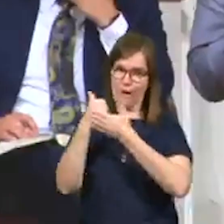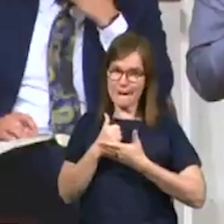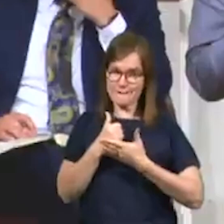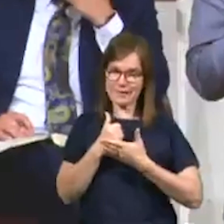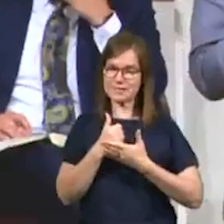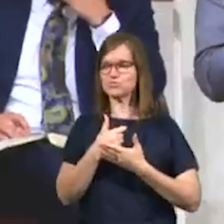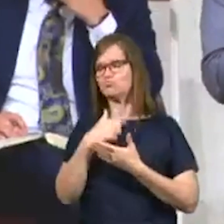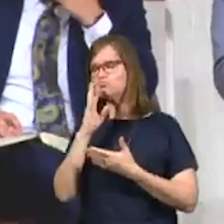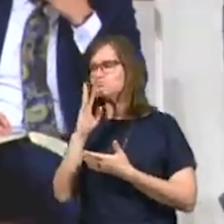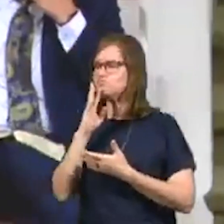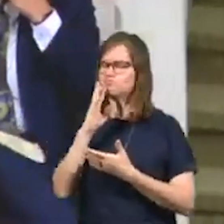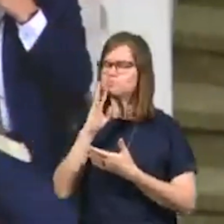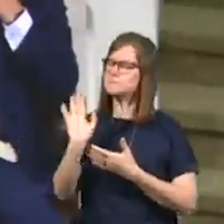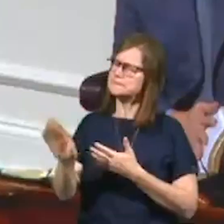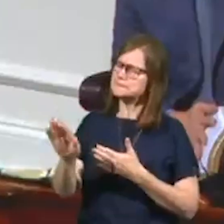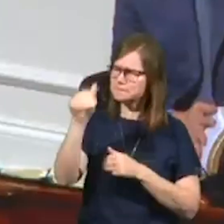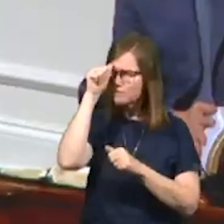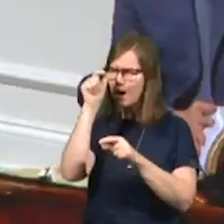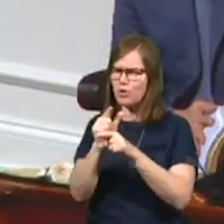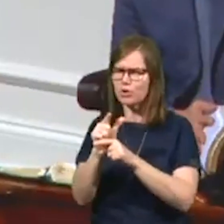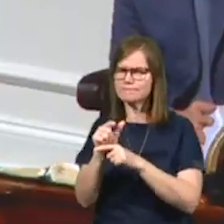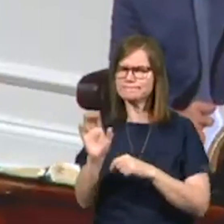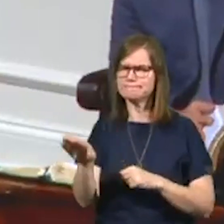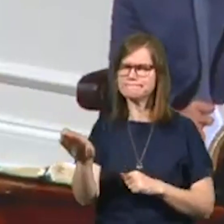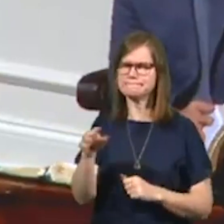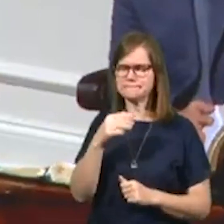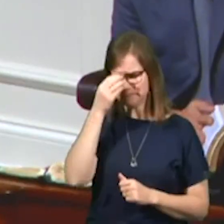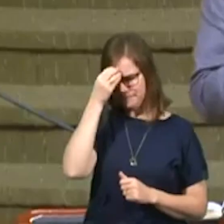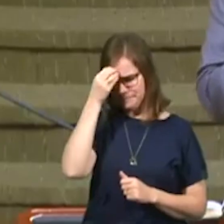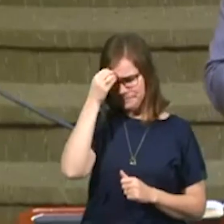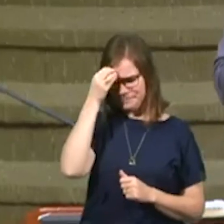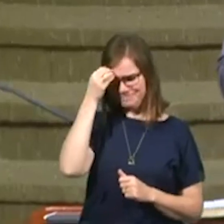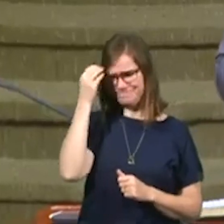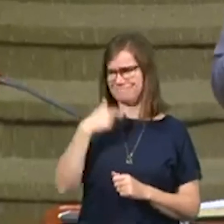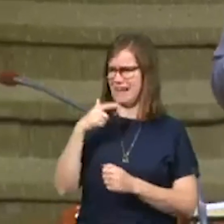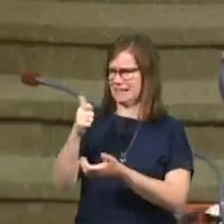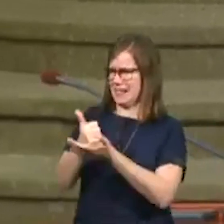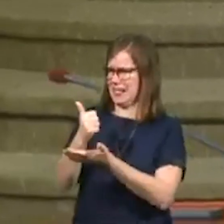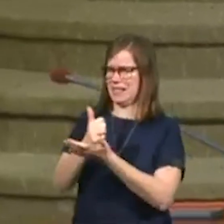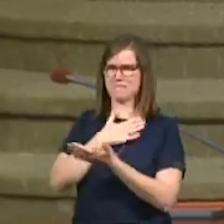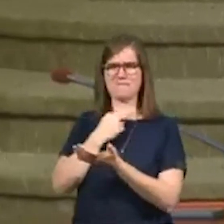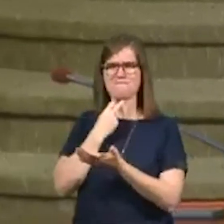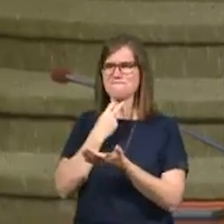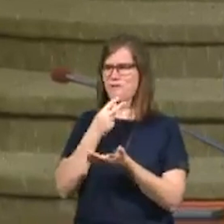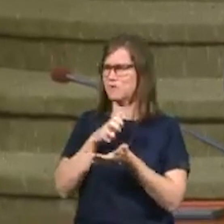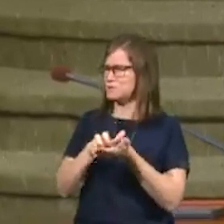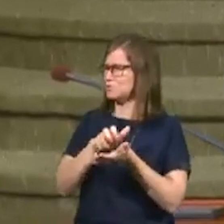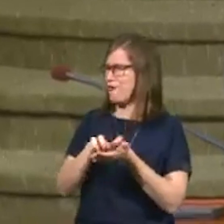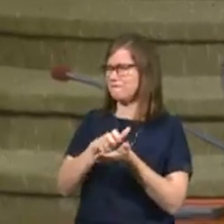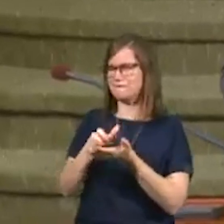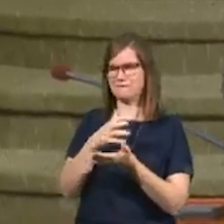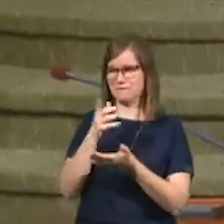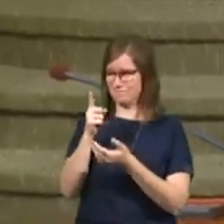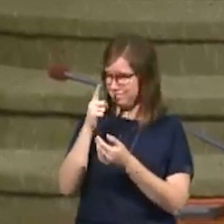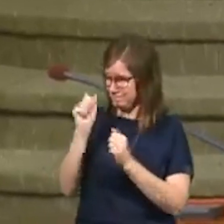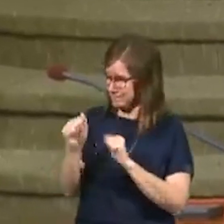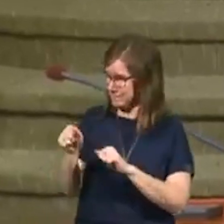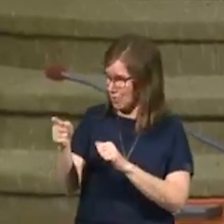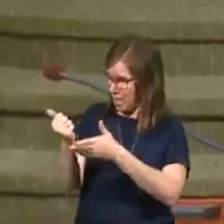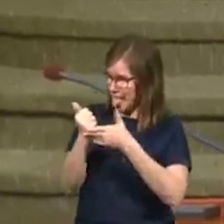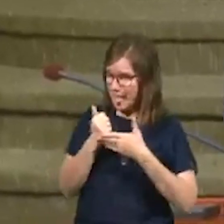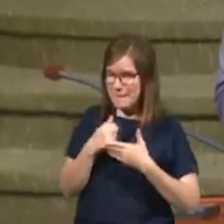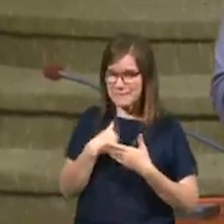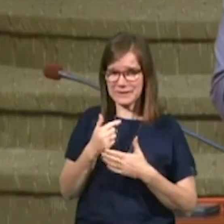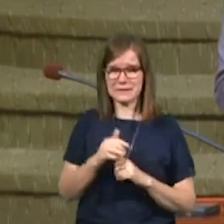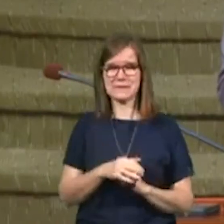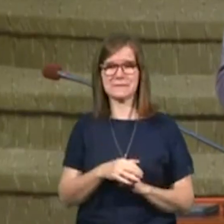so I talked to him for a few minutes. I said, Hey brother, I said, uh, I said, I need some help. My voice is rough. And, and can you, can you